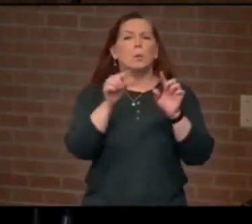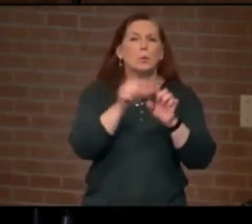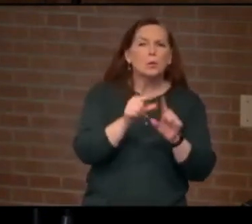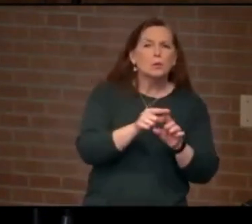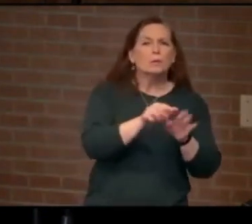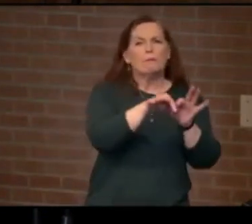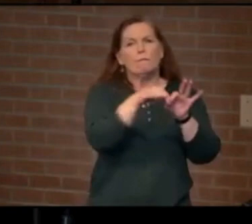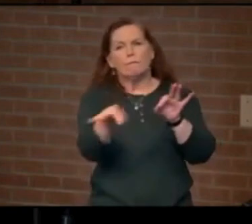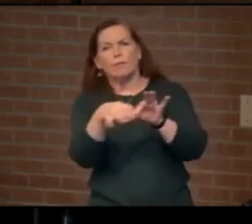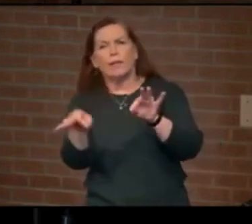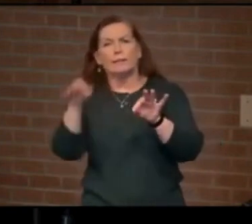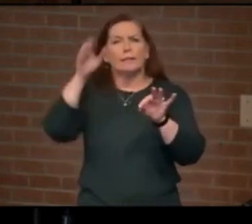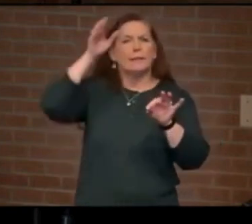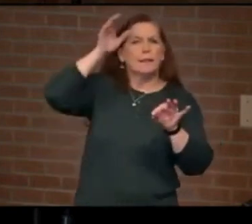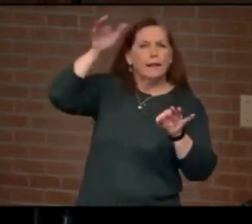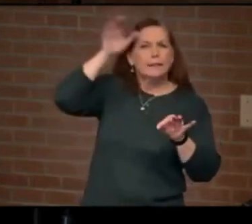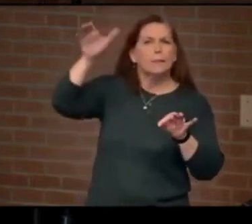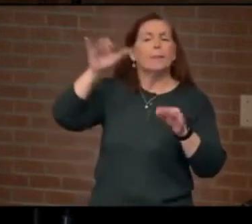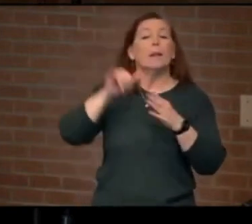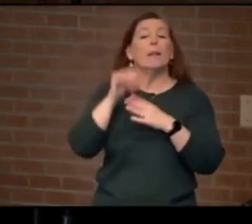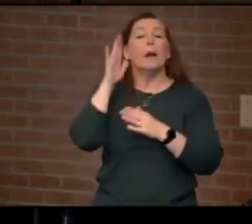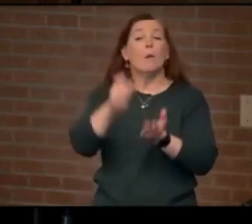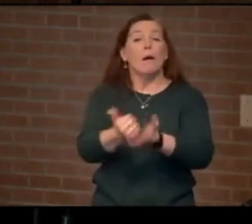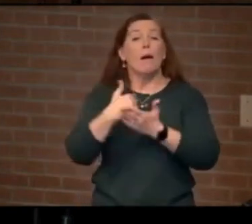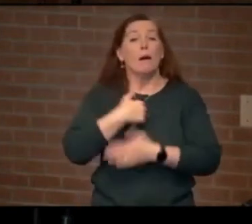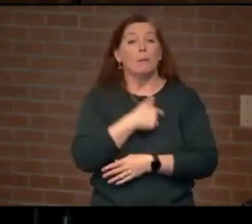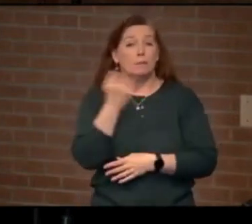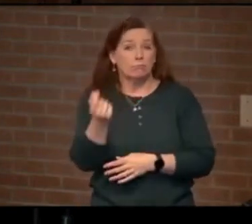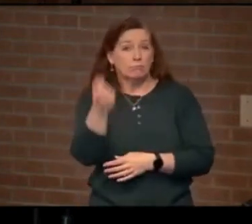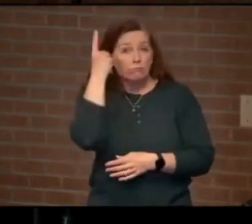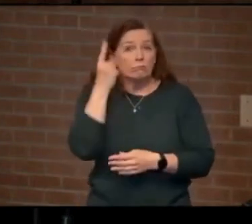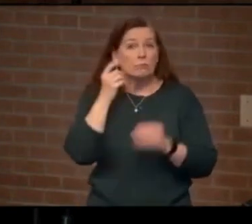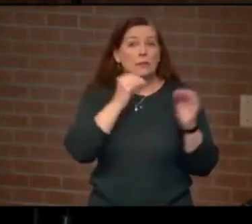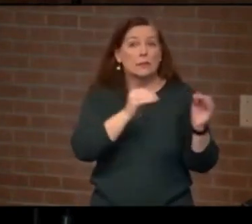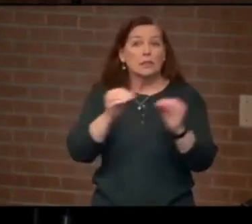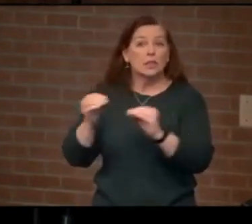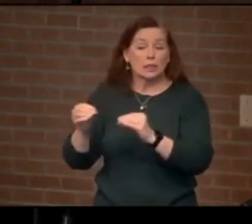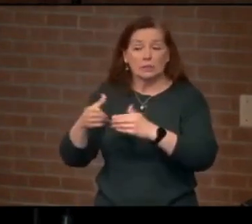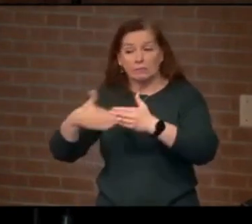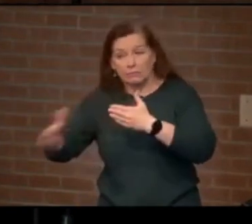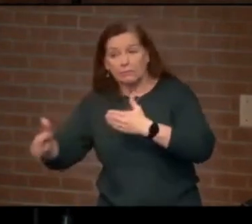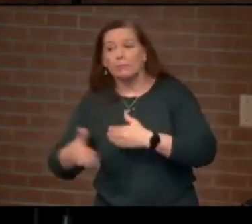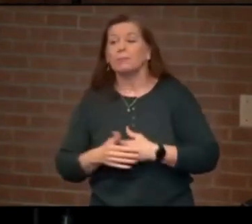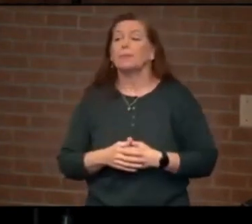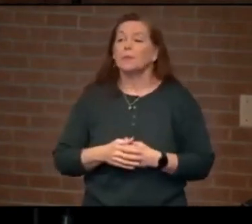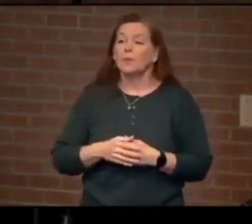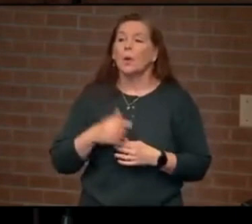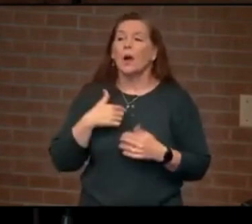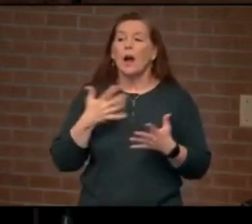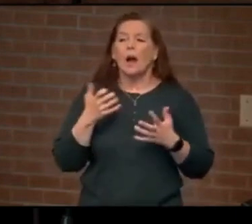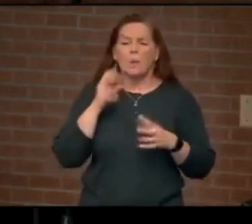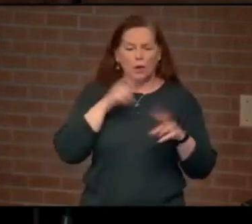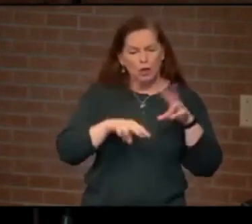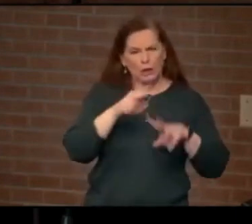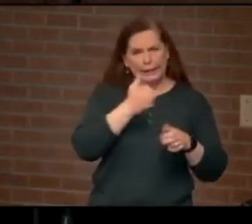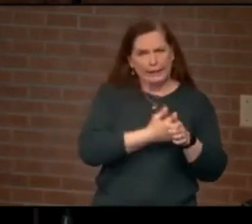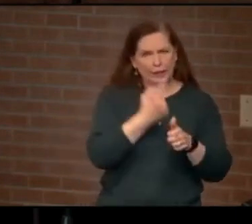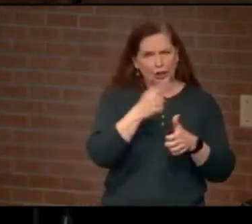that will help us understand the teachings that follow. So I want to look at each of these